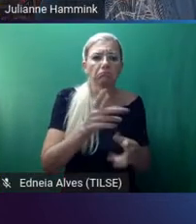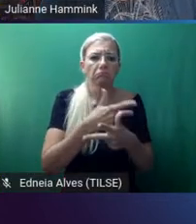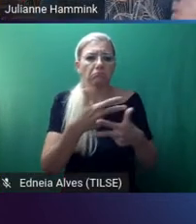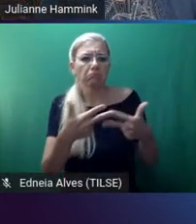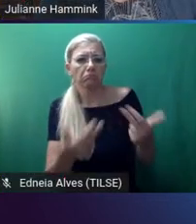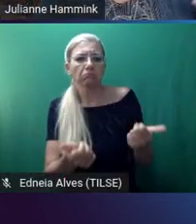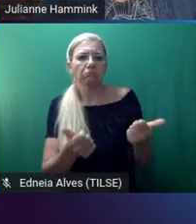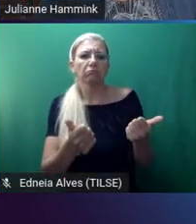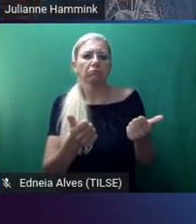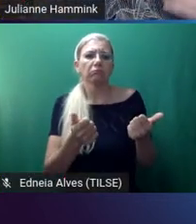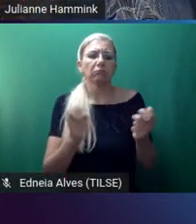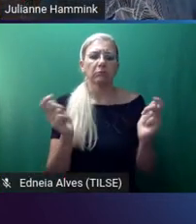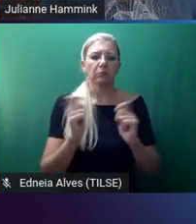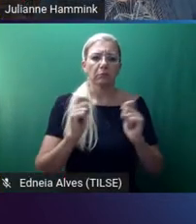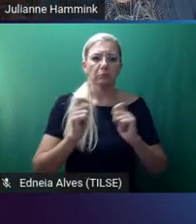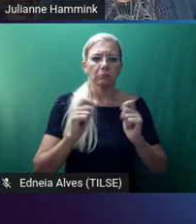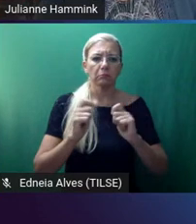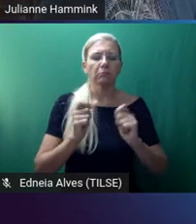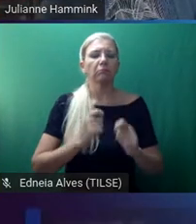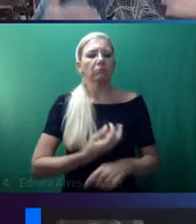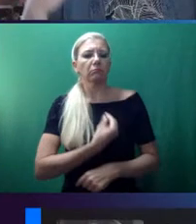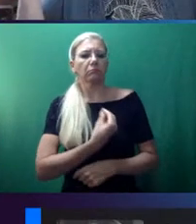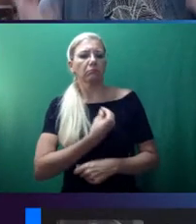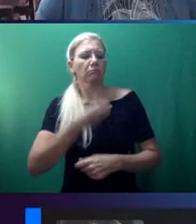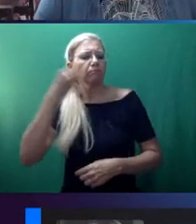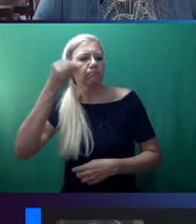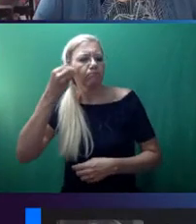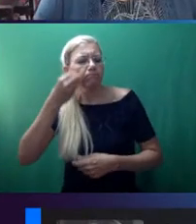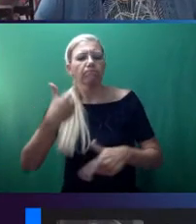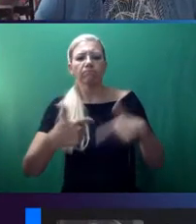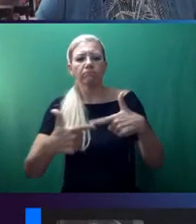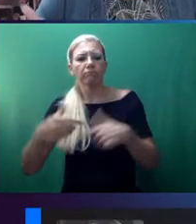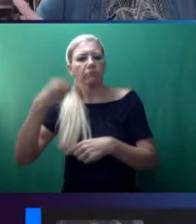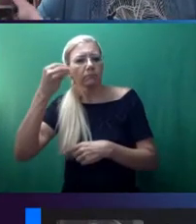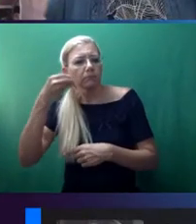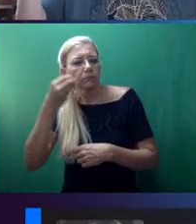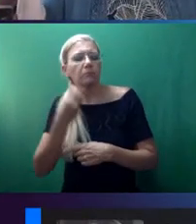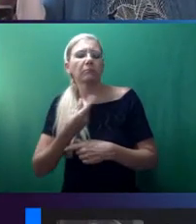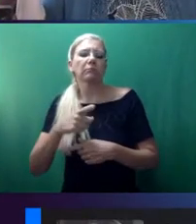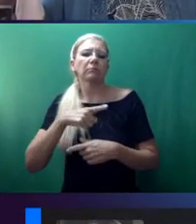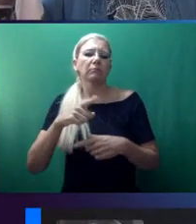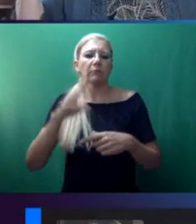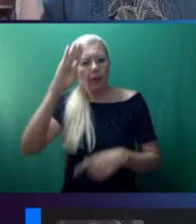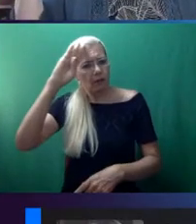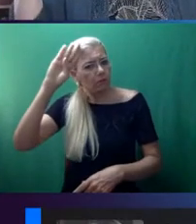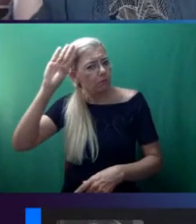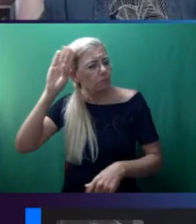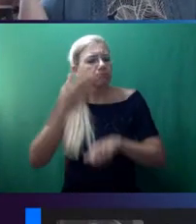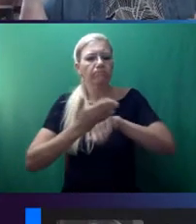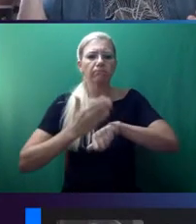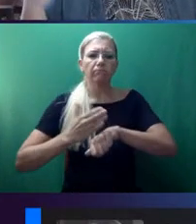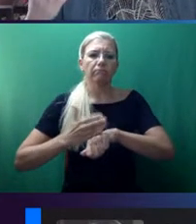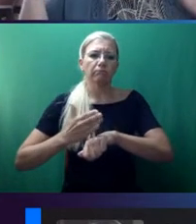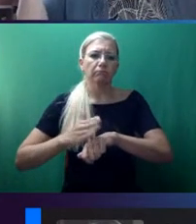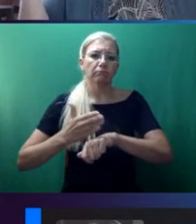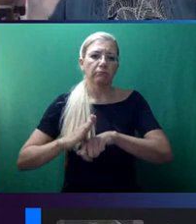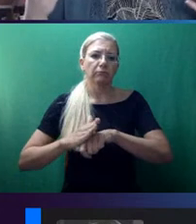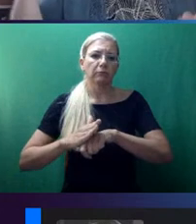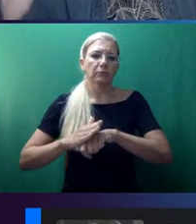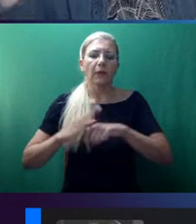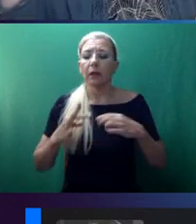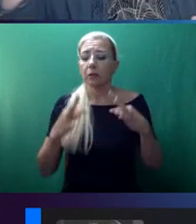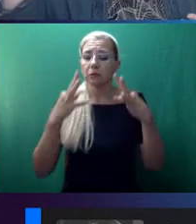had the life experience, the work experience, the academic training to know everything